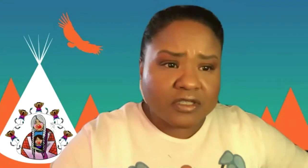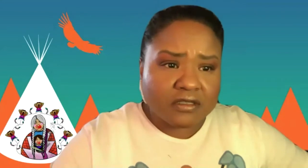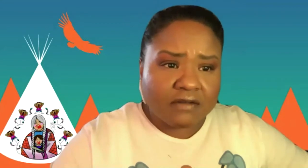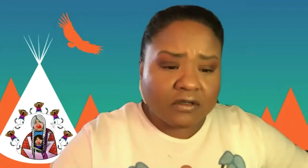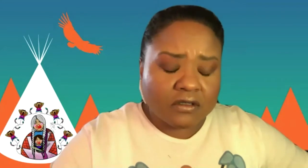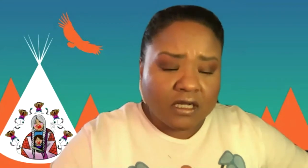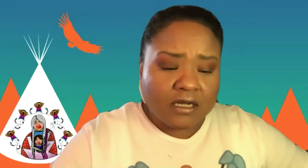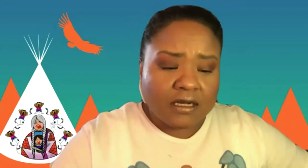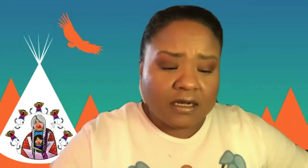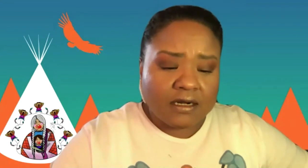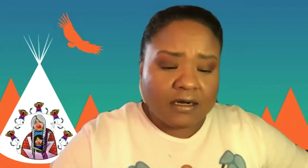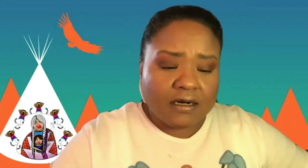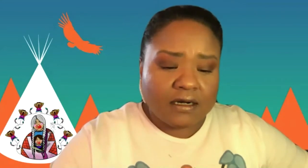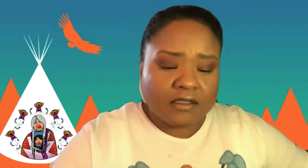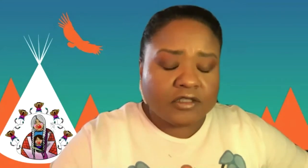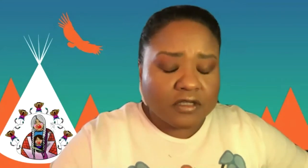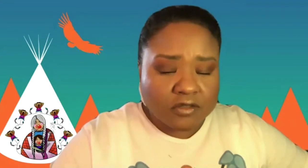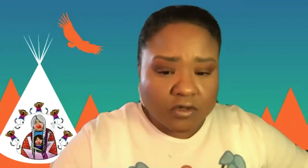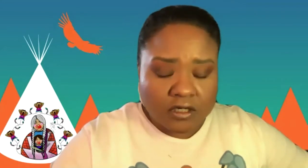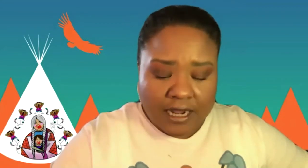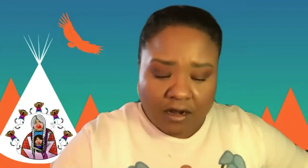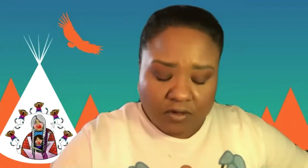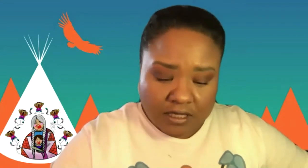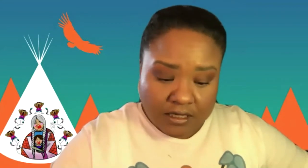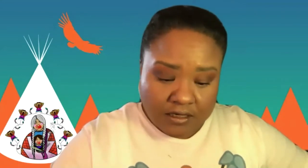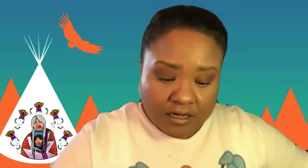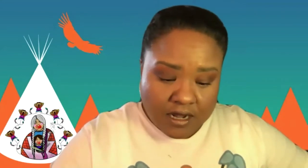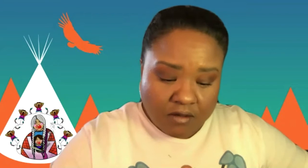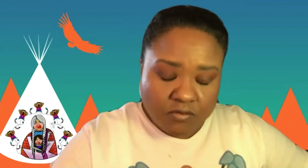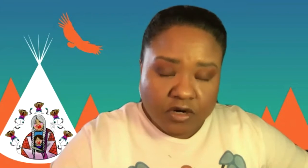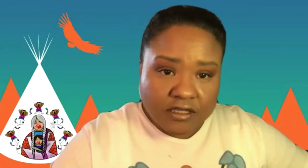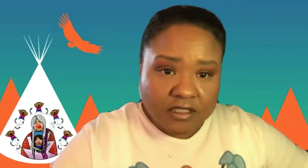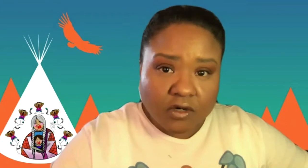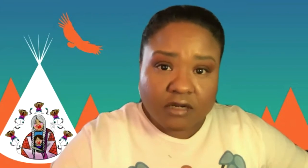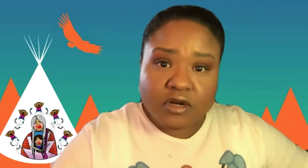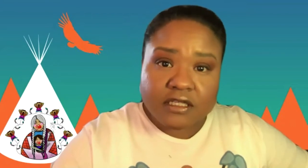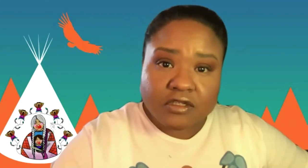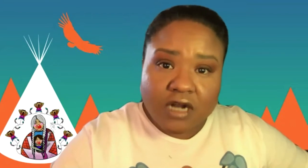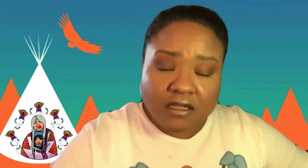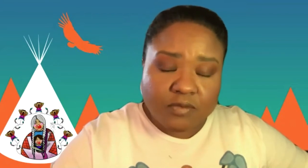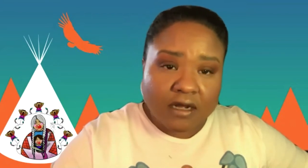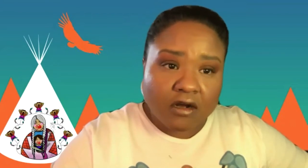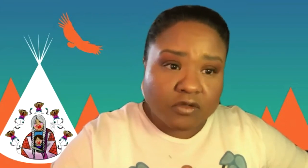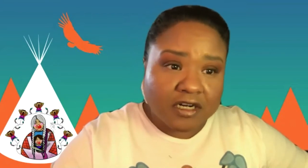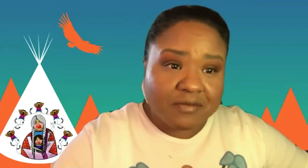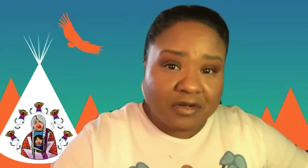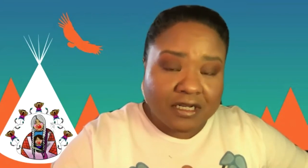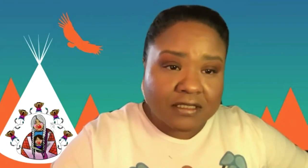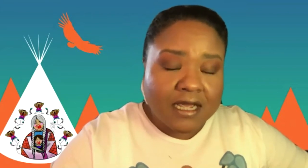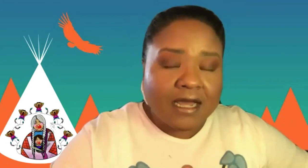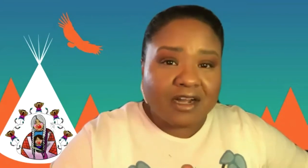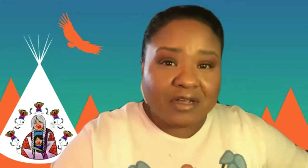a personal level do this work, how we can bring this work and bring this new knowledge back home to our